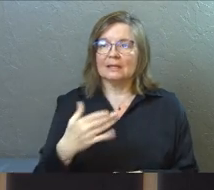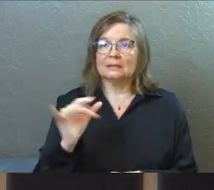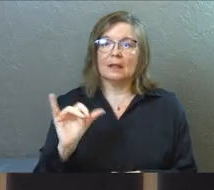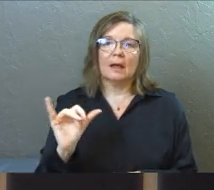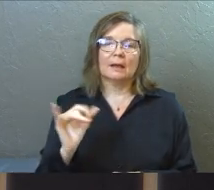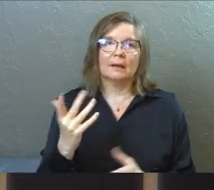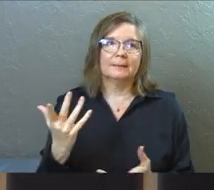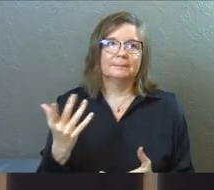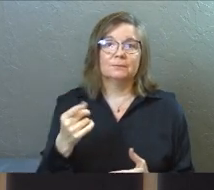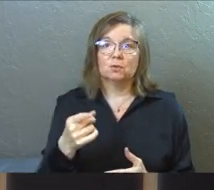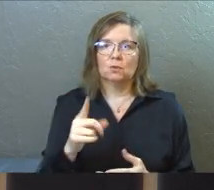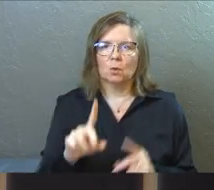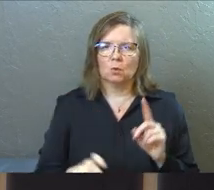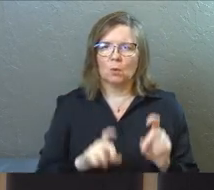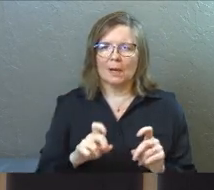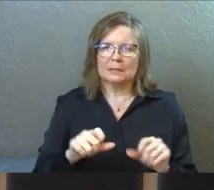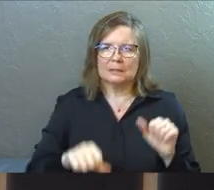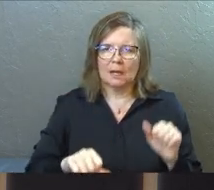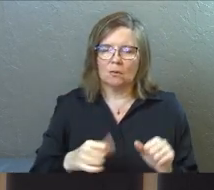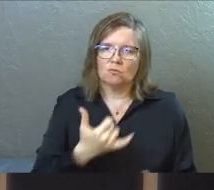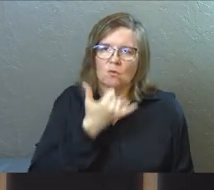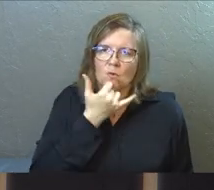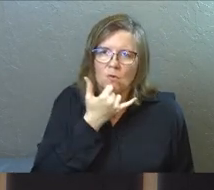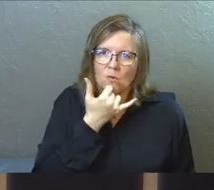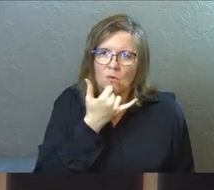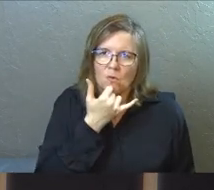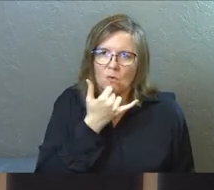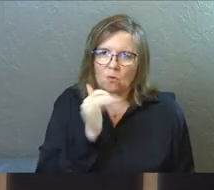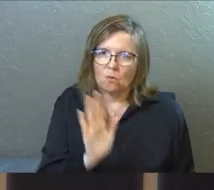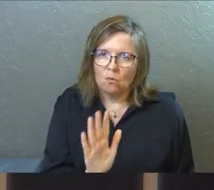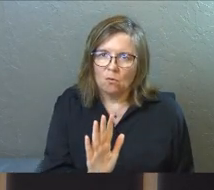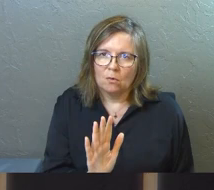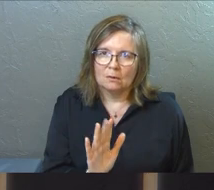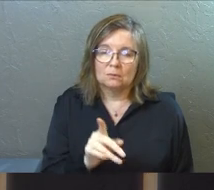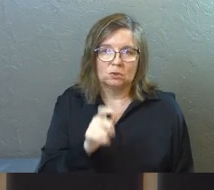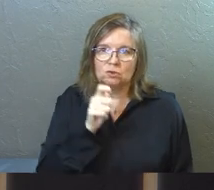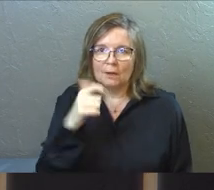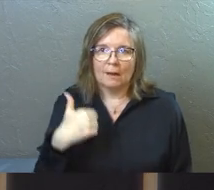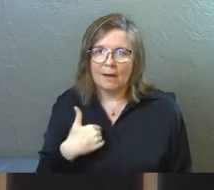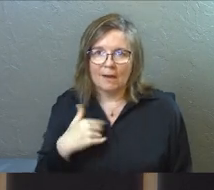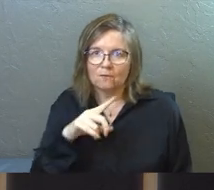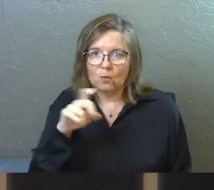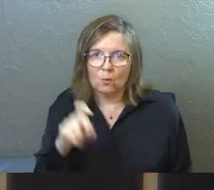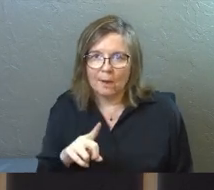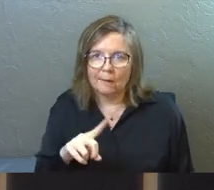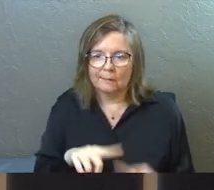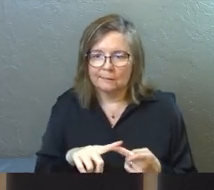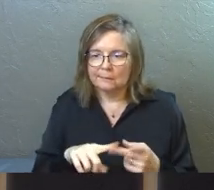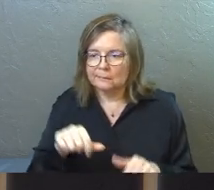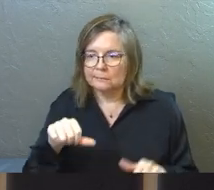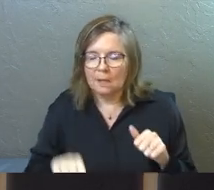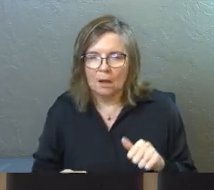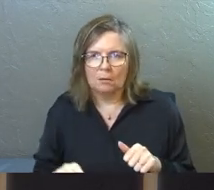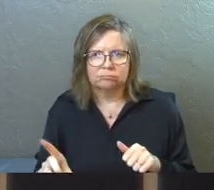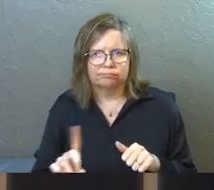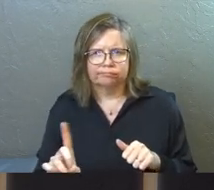to you like, your questions and doubts are wrong. You shouldn't have questions and doubts.